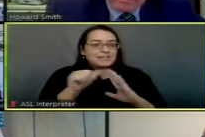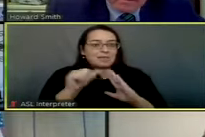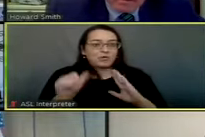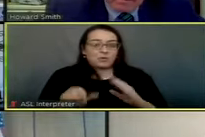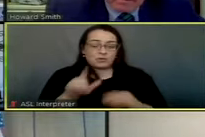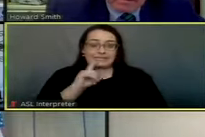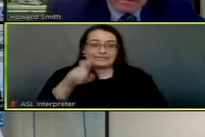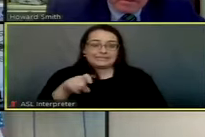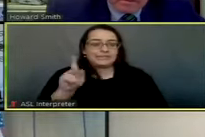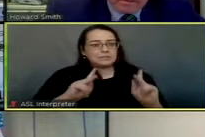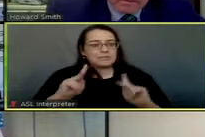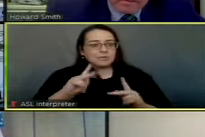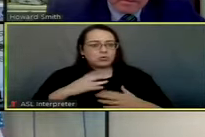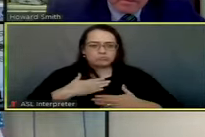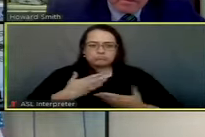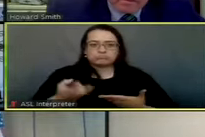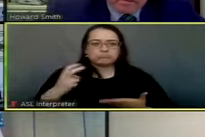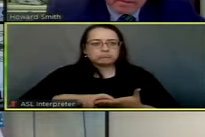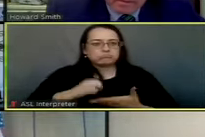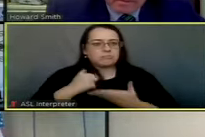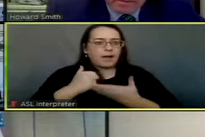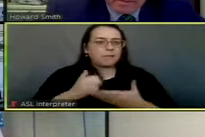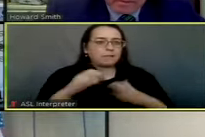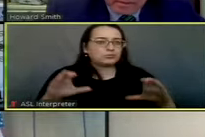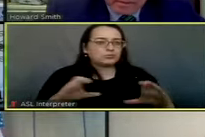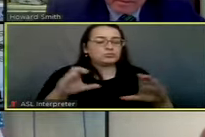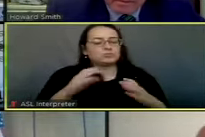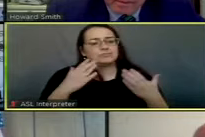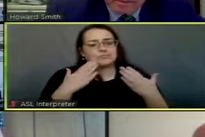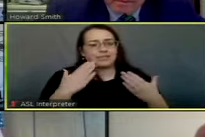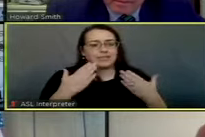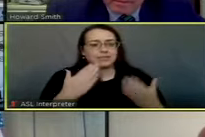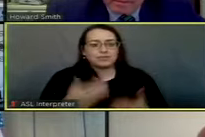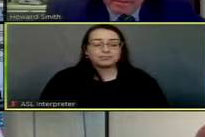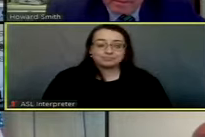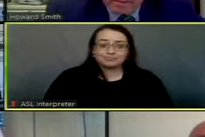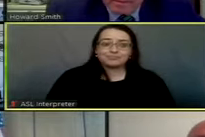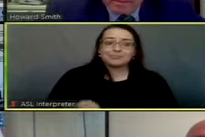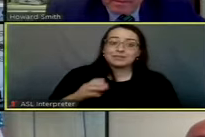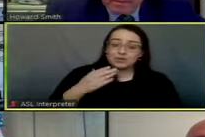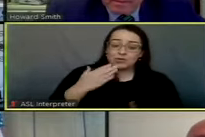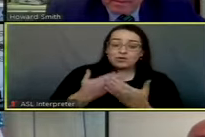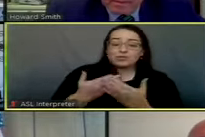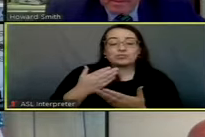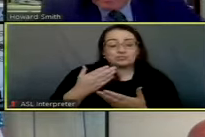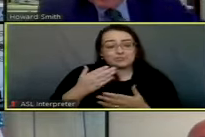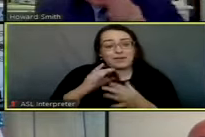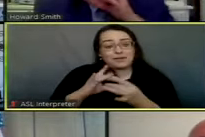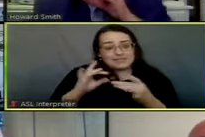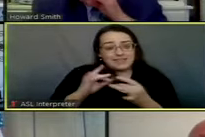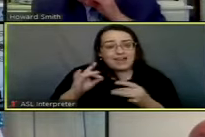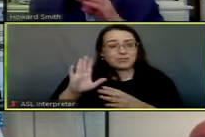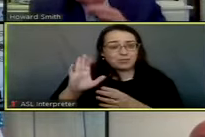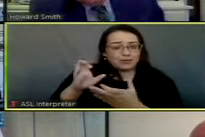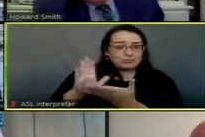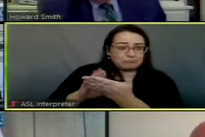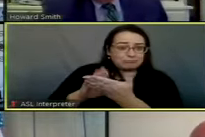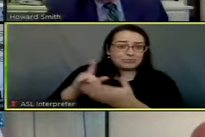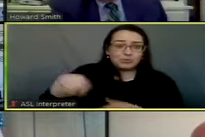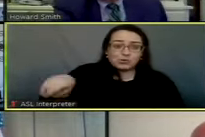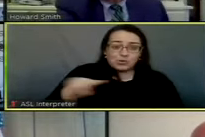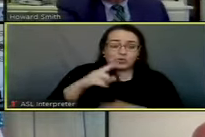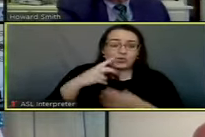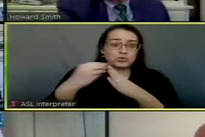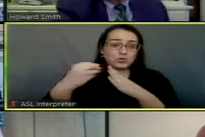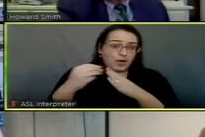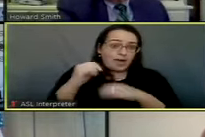a time of need, people step up. So, thank you all. Well said, and we would pat you guys on the back as well. All those guys that go out